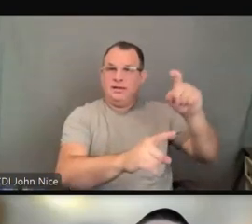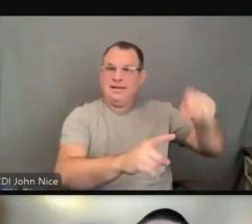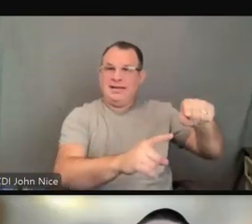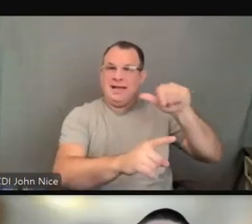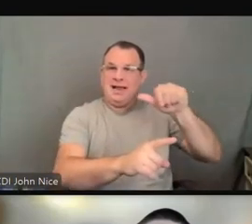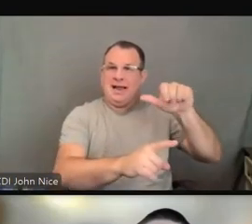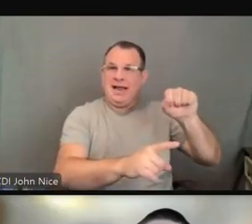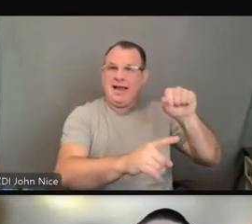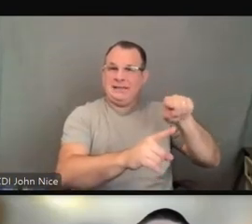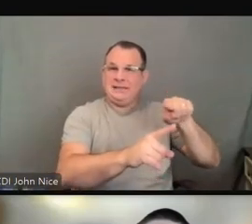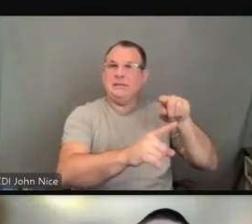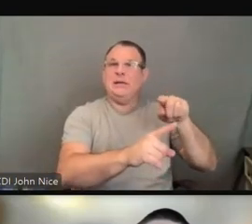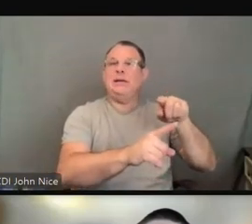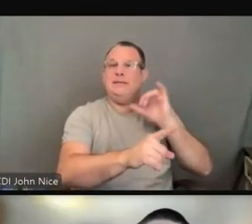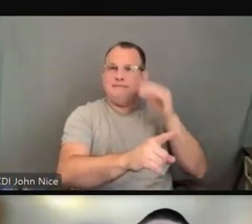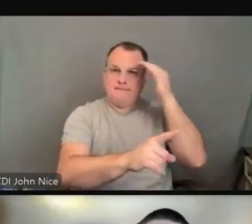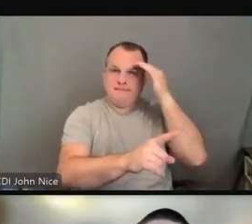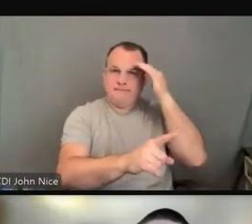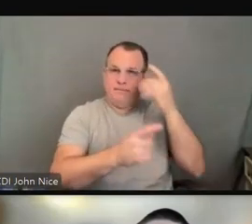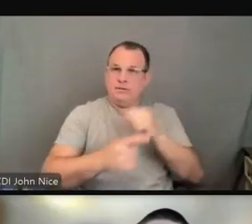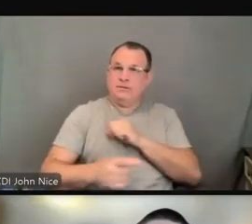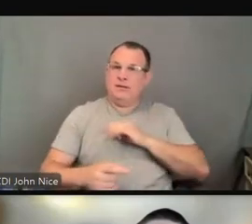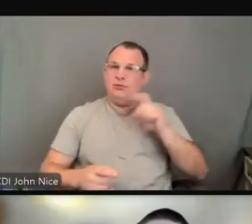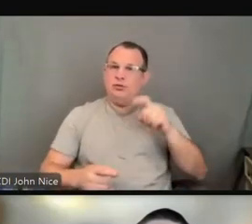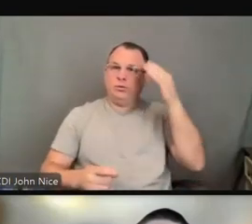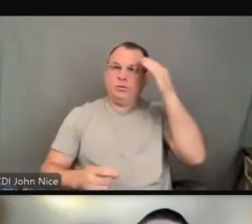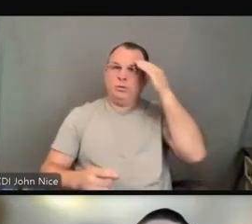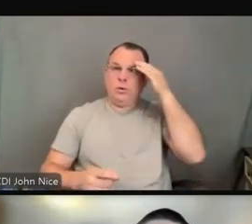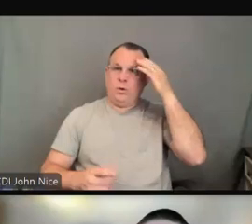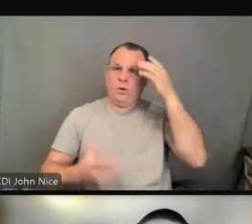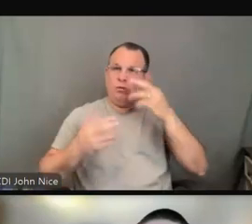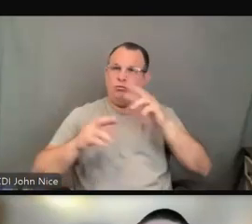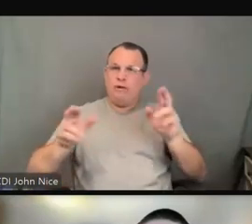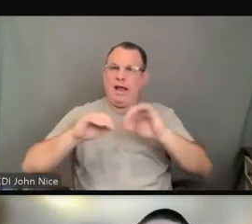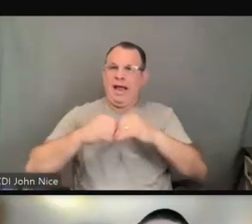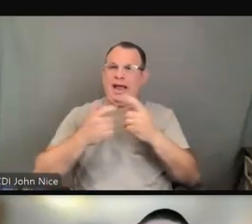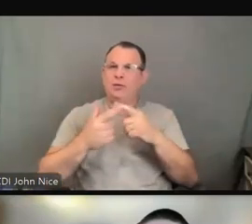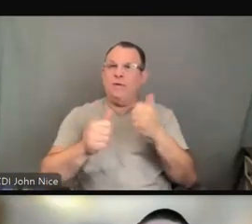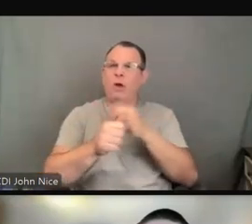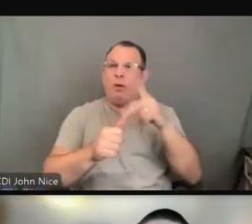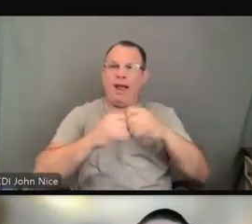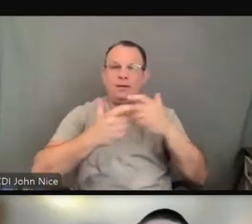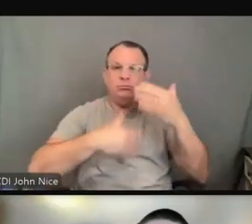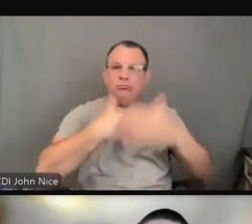staff should be trained on how to follow up with that person to determine if the communication is effective.